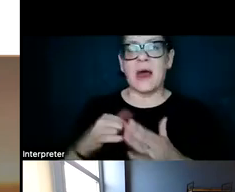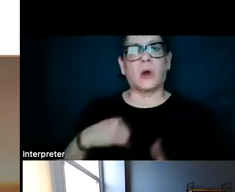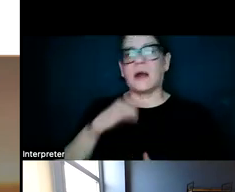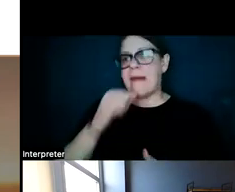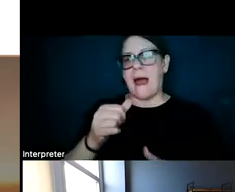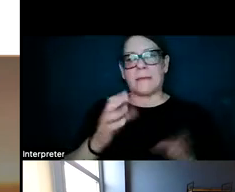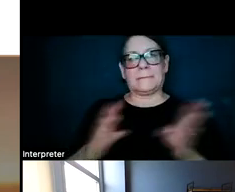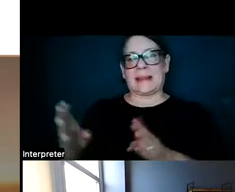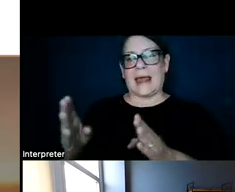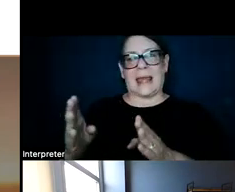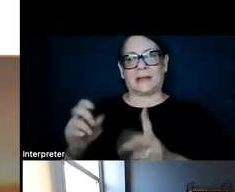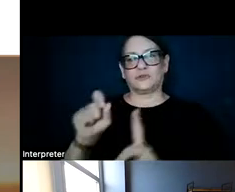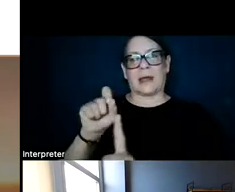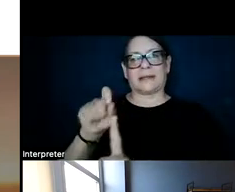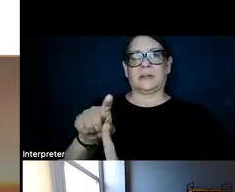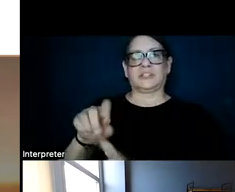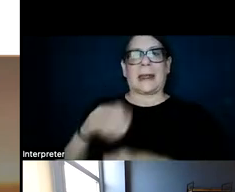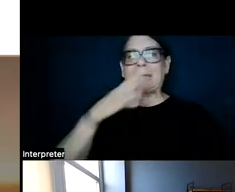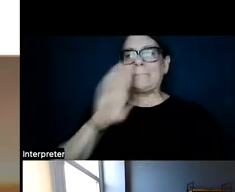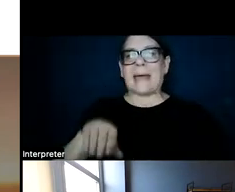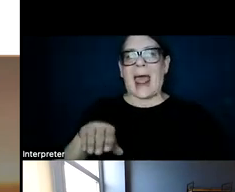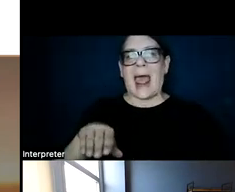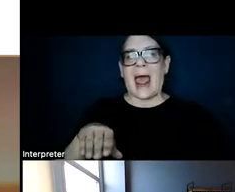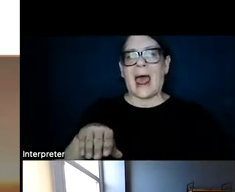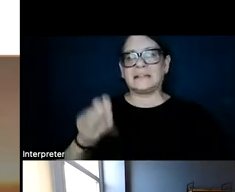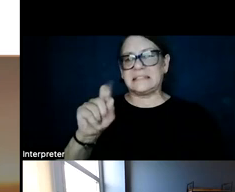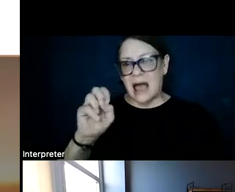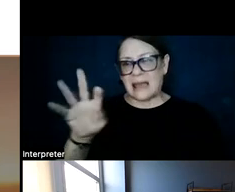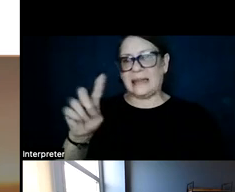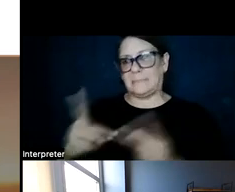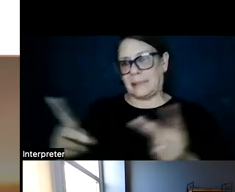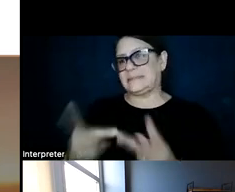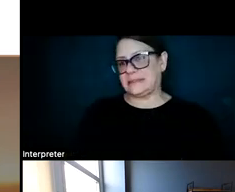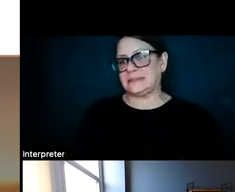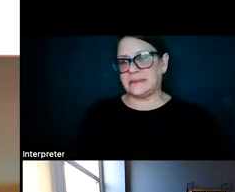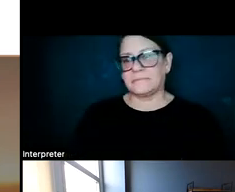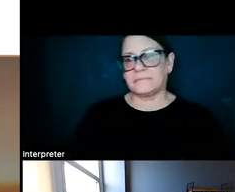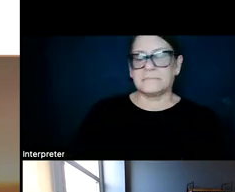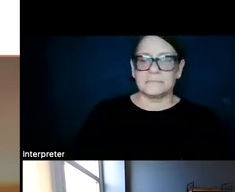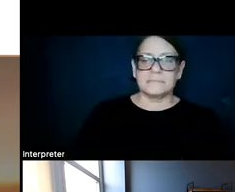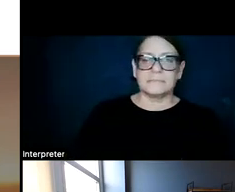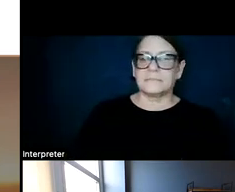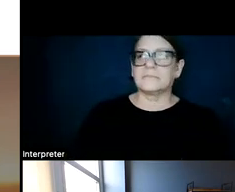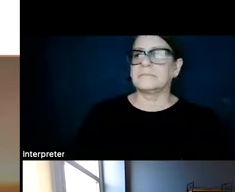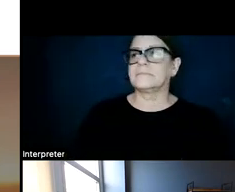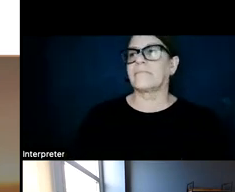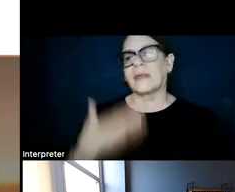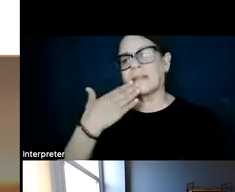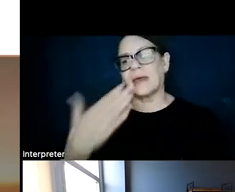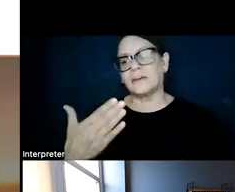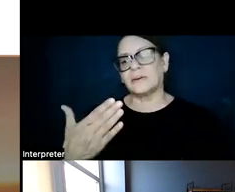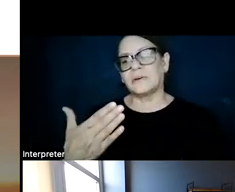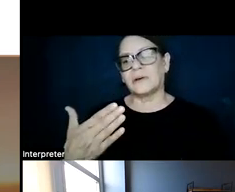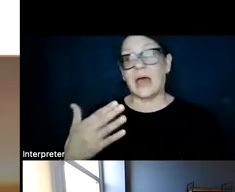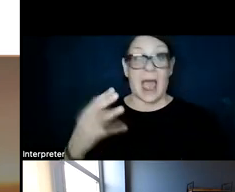planning transmission in bad places in poorly cited potential projects. Thanks. Thanks. and